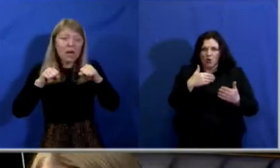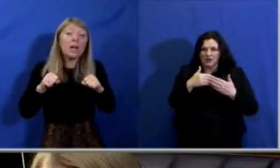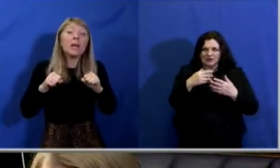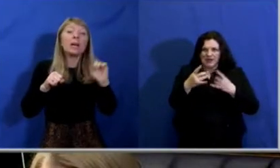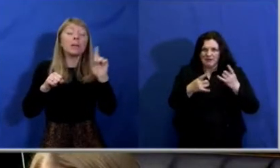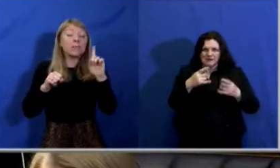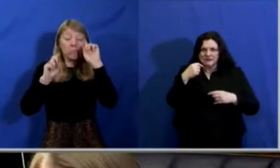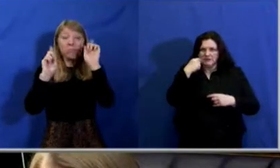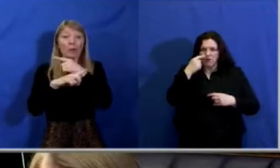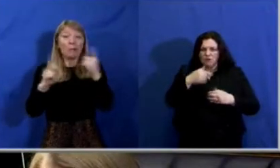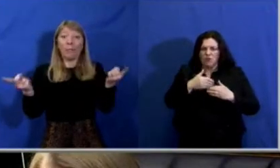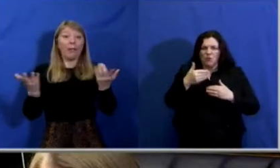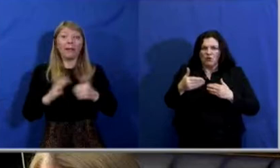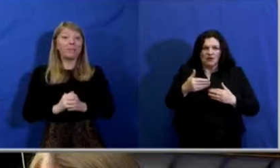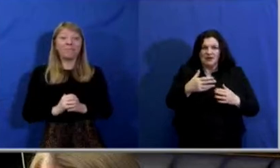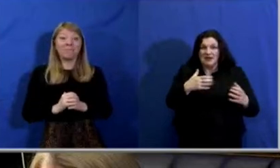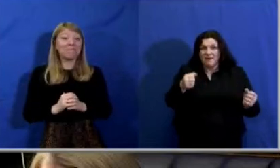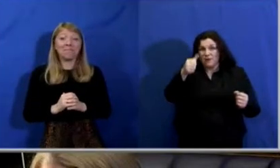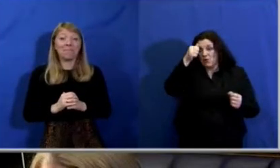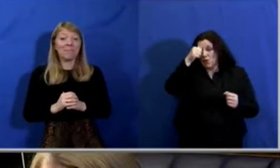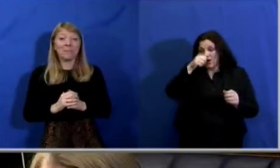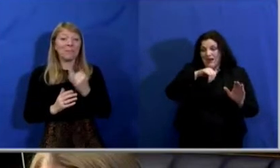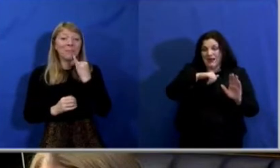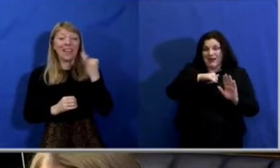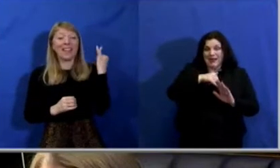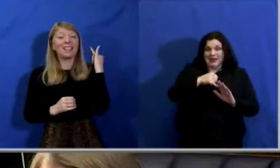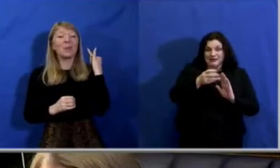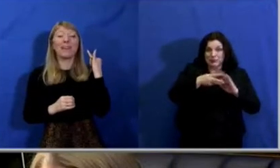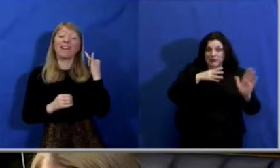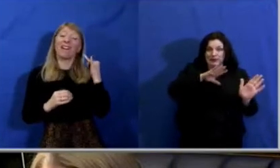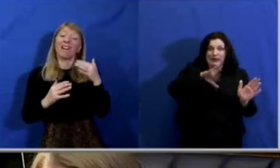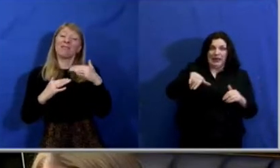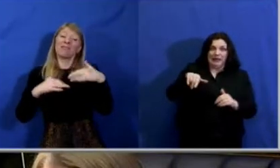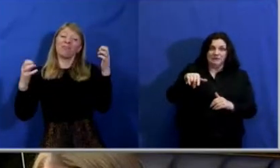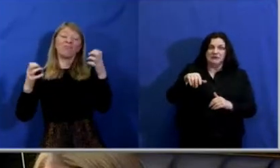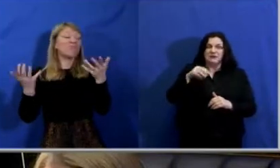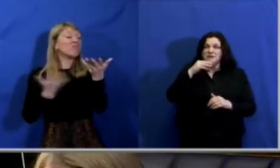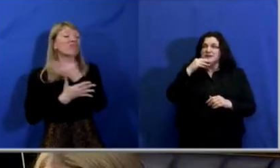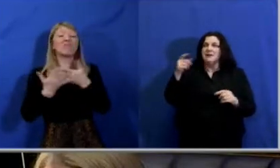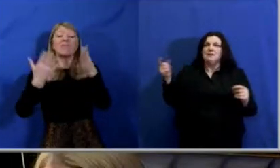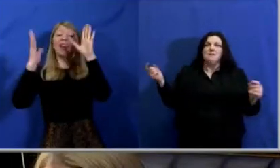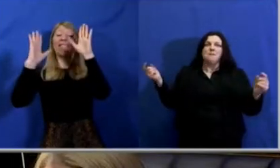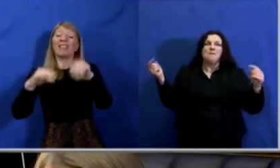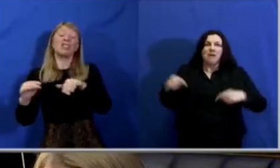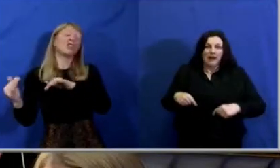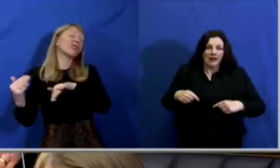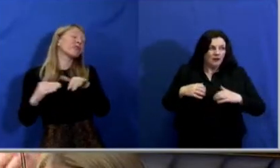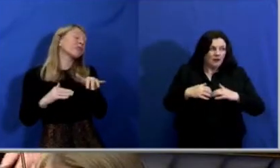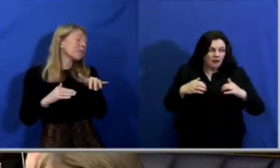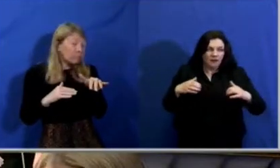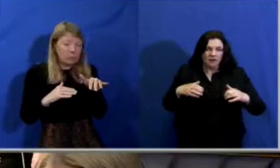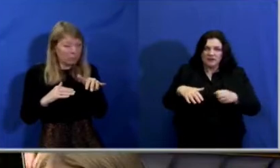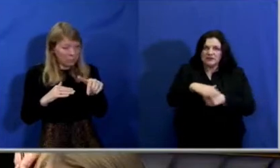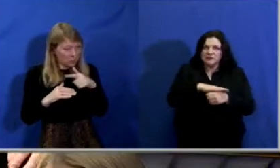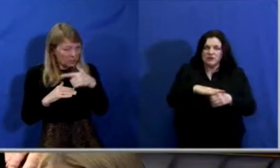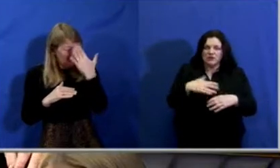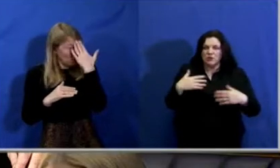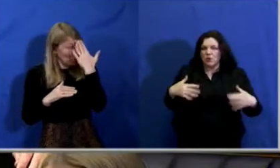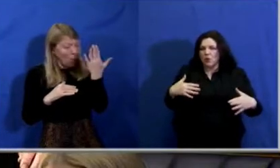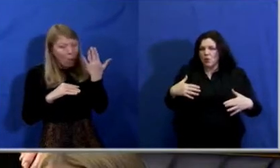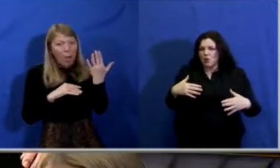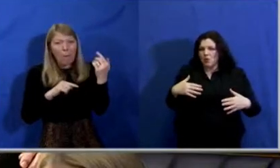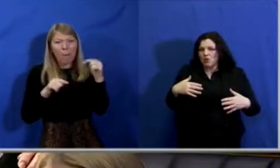left these chambers last week that we would be brought back in the circumstances that we are